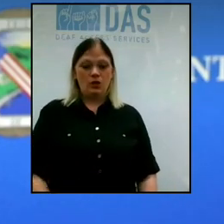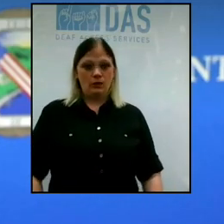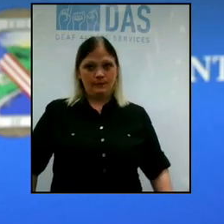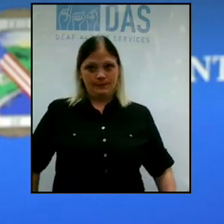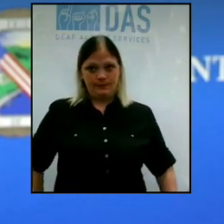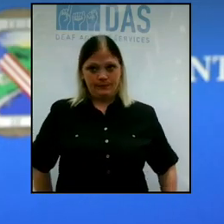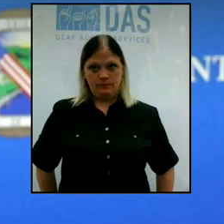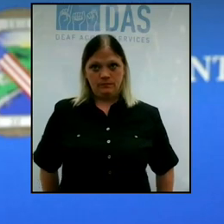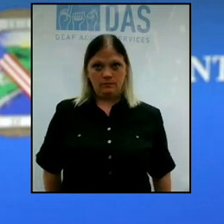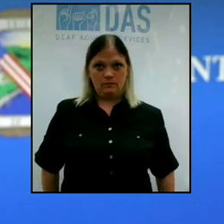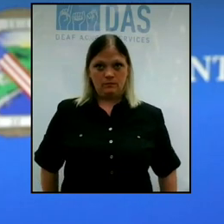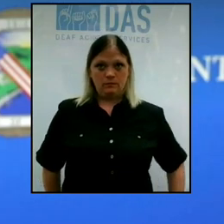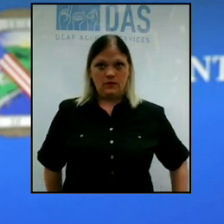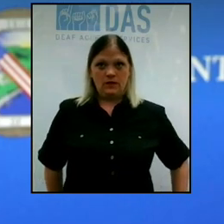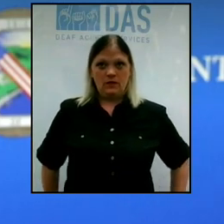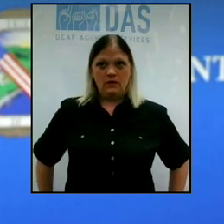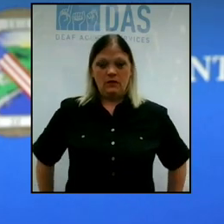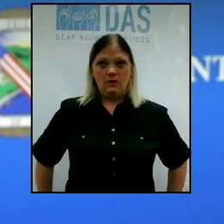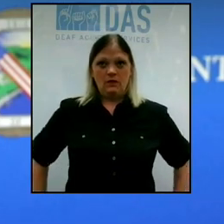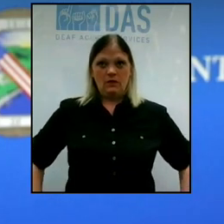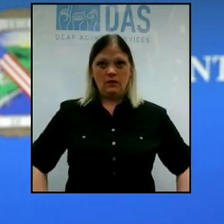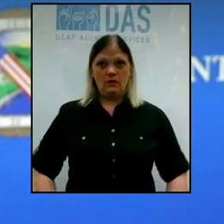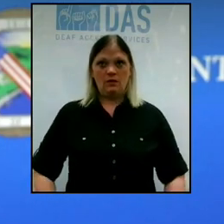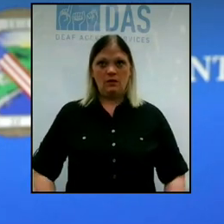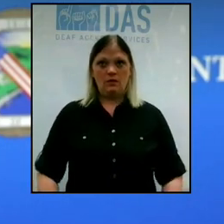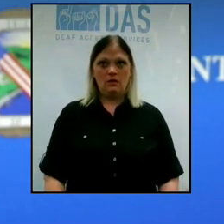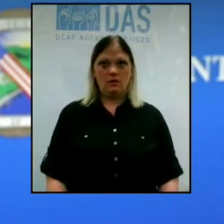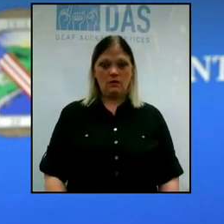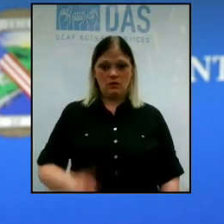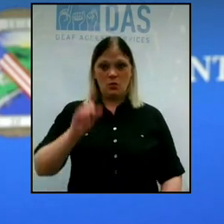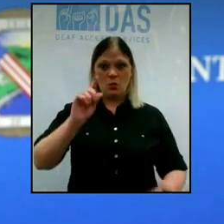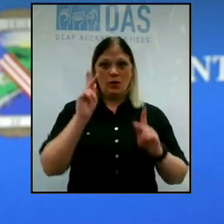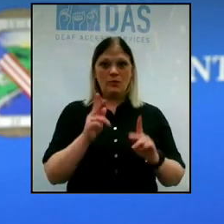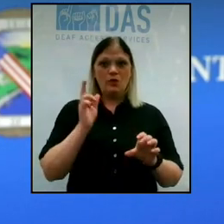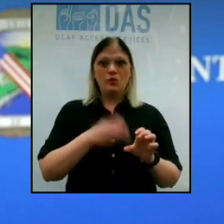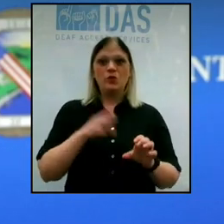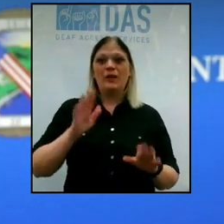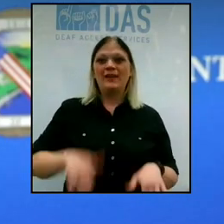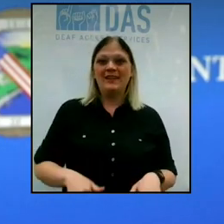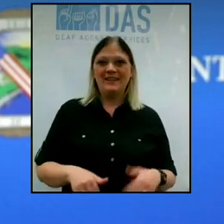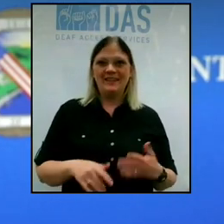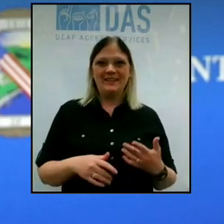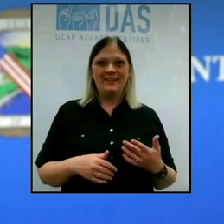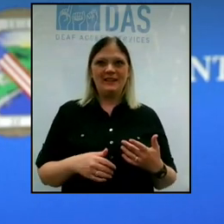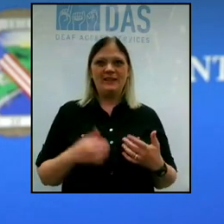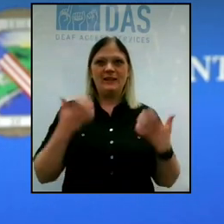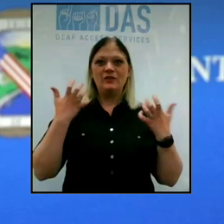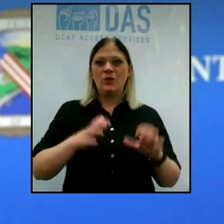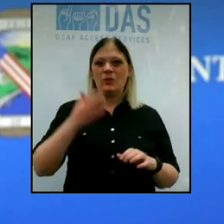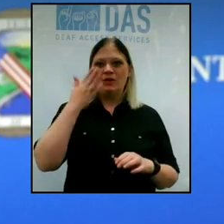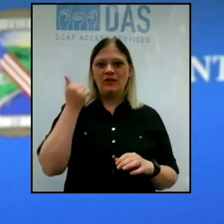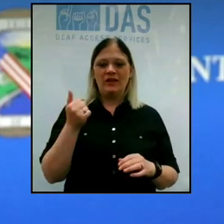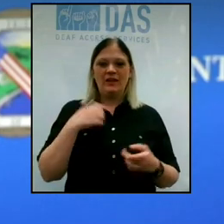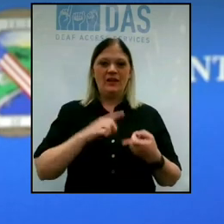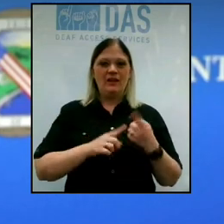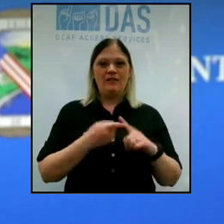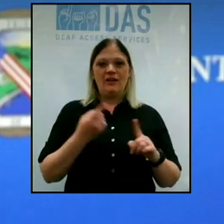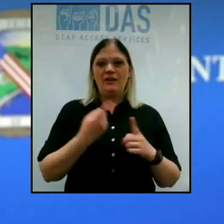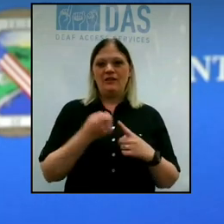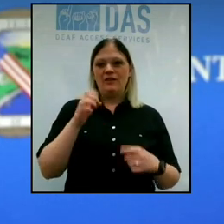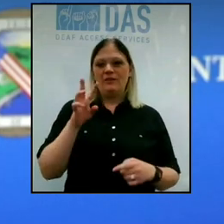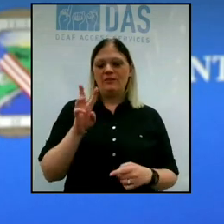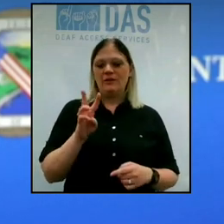let's, oh, there is one person who joined us late that I do not want to forget is our friends from